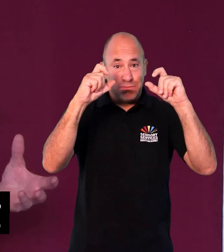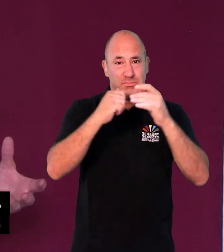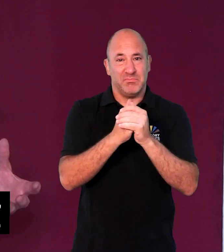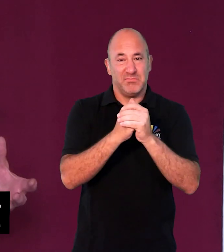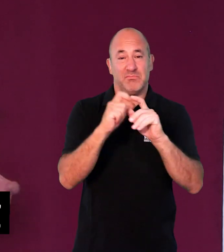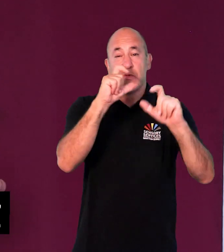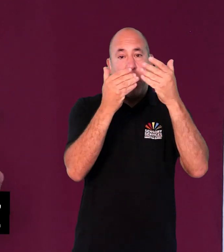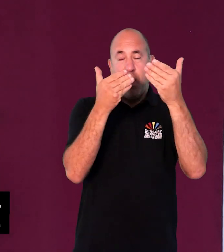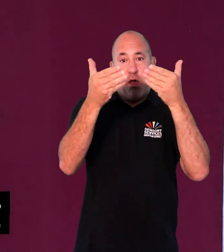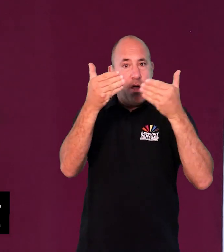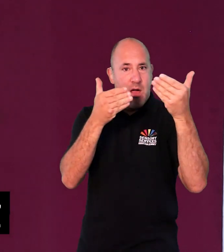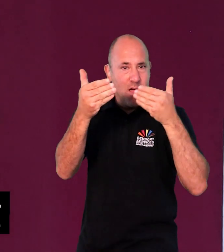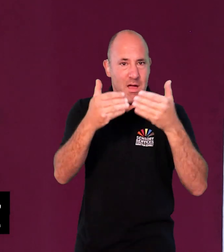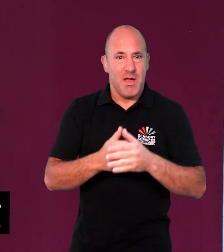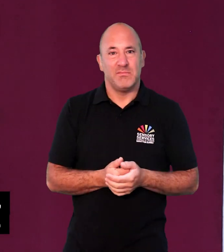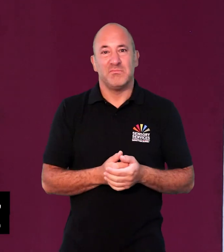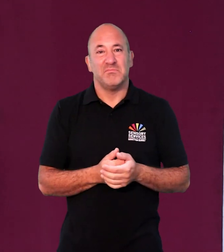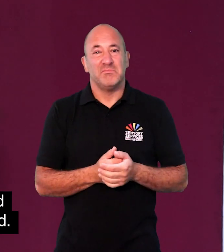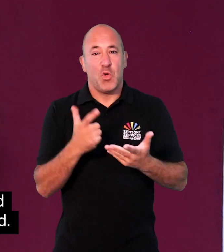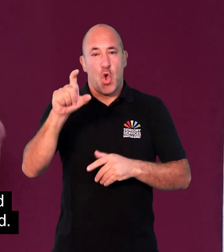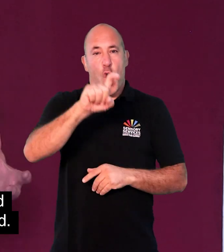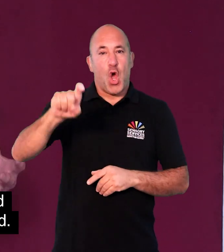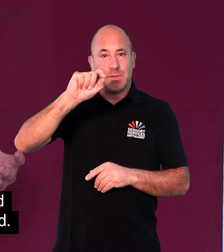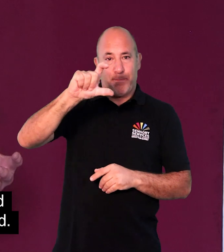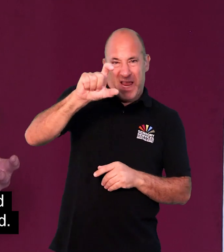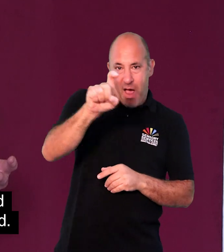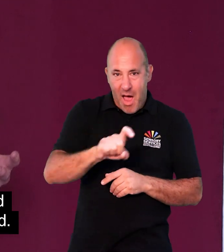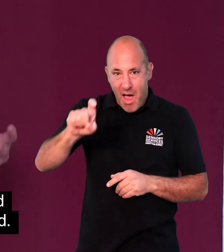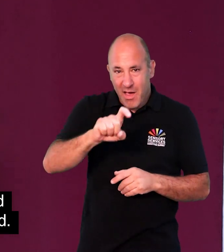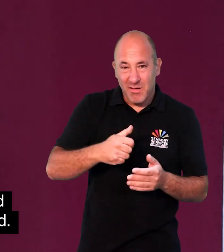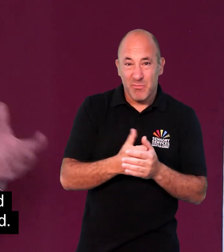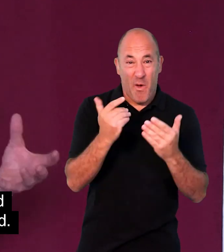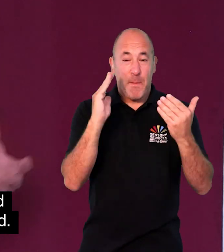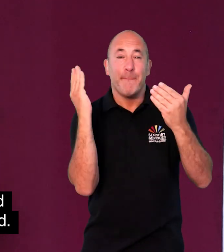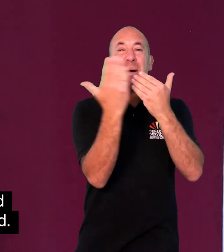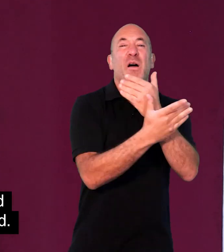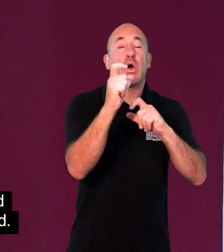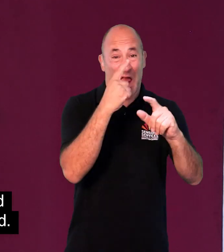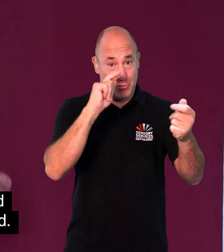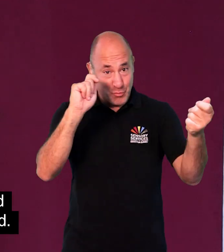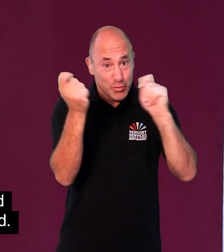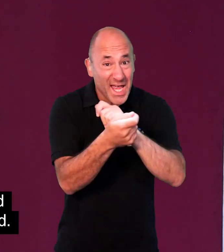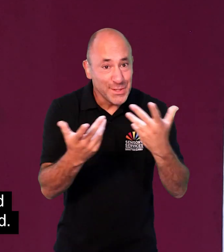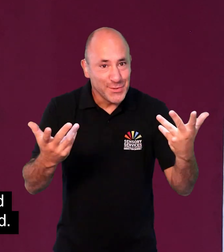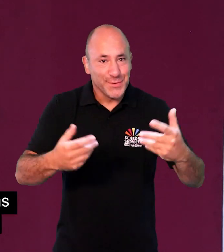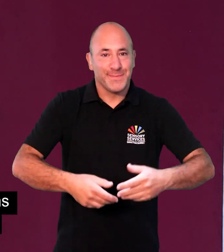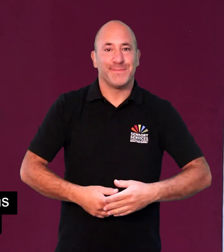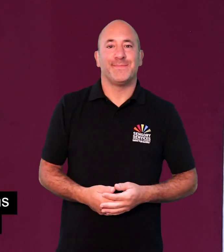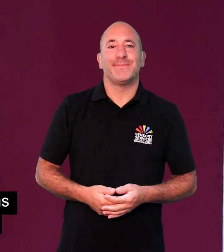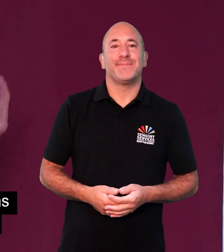text size, can change the contrast or the cursor size or indeed the colour of the background.